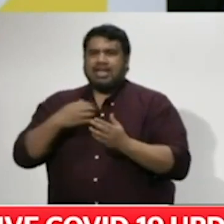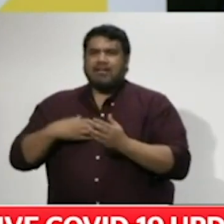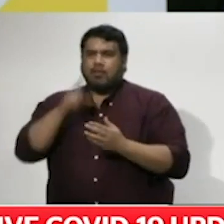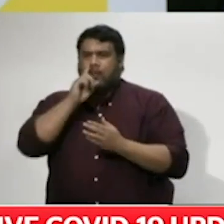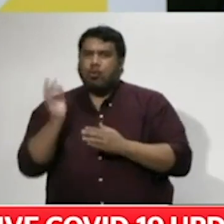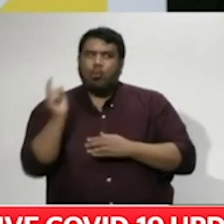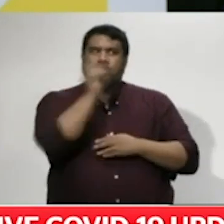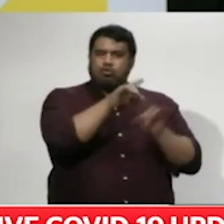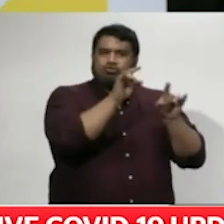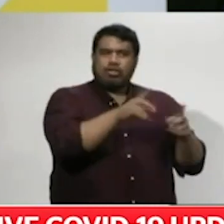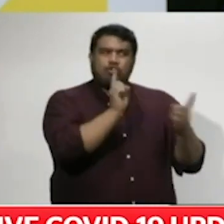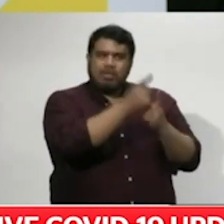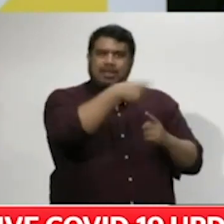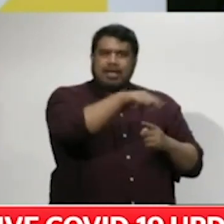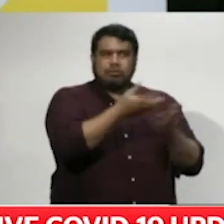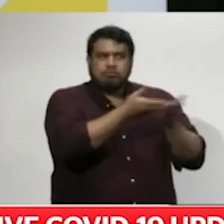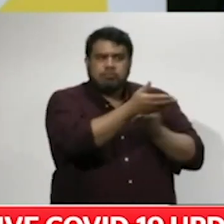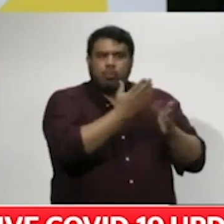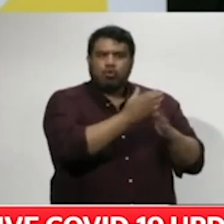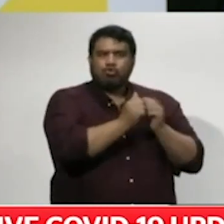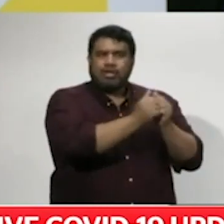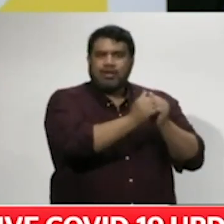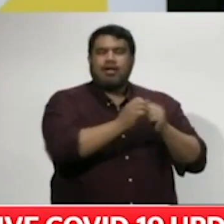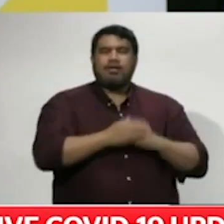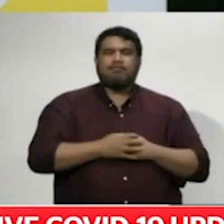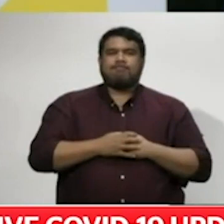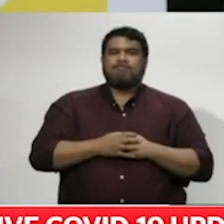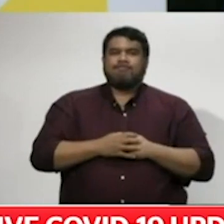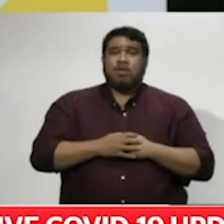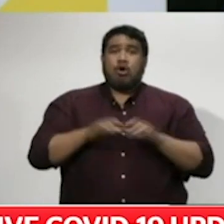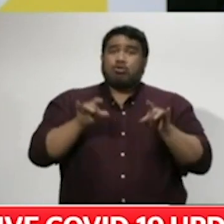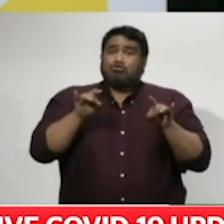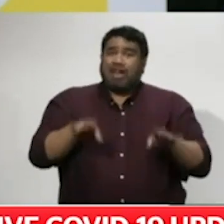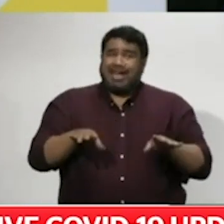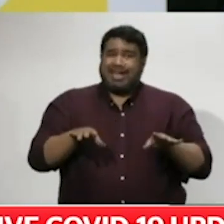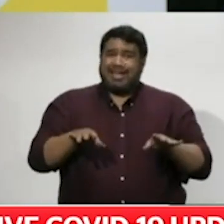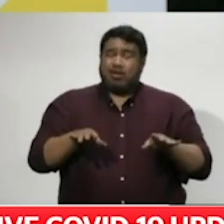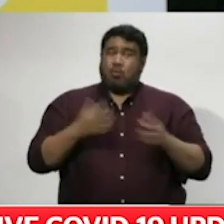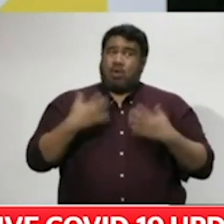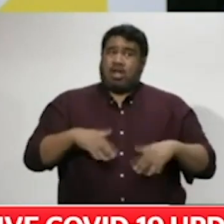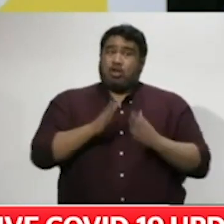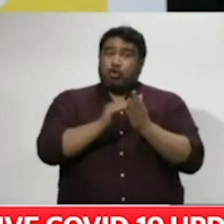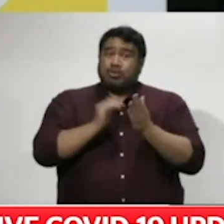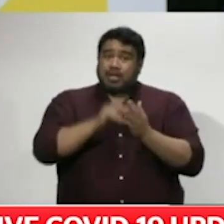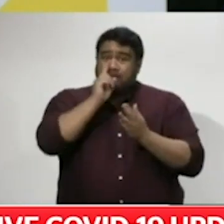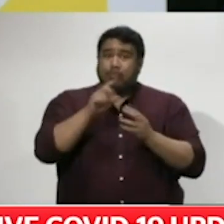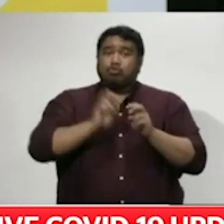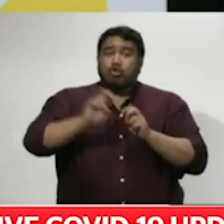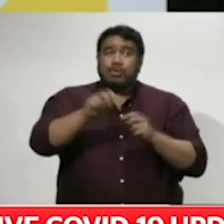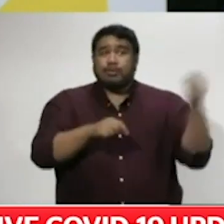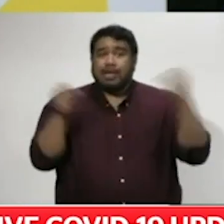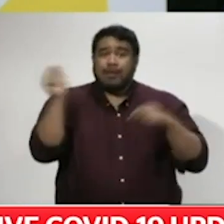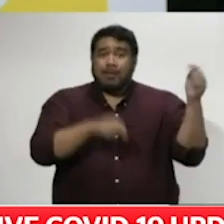ditch more than they do anywhere else. New Zealand is Australia's second largest source of tourists after China, with 1.2 million visitors